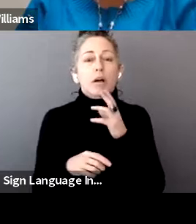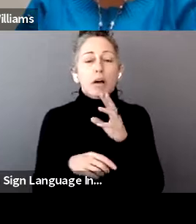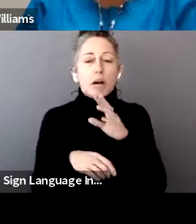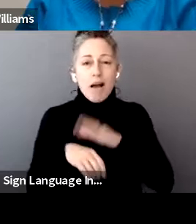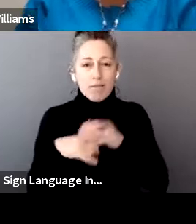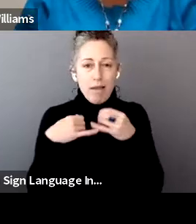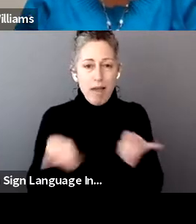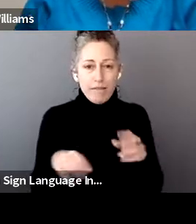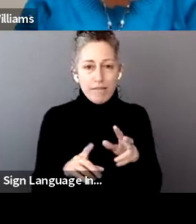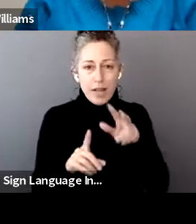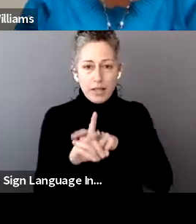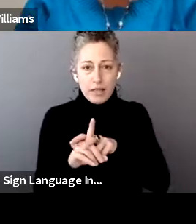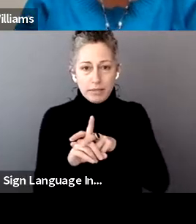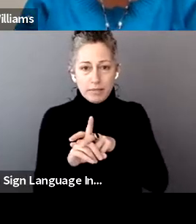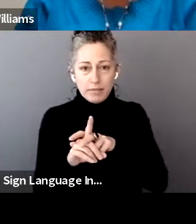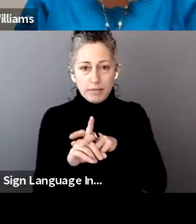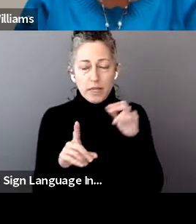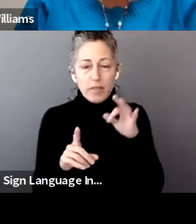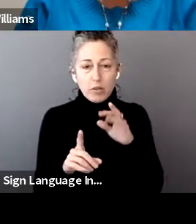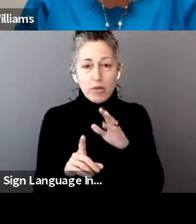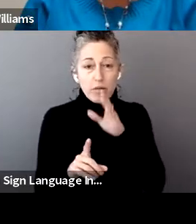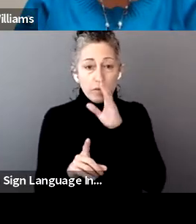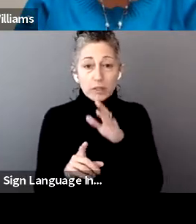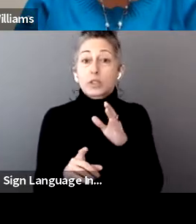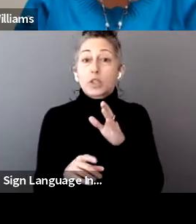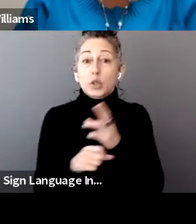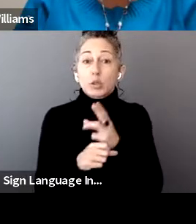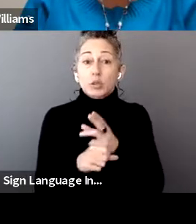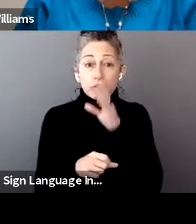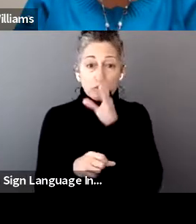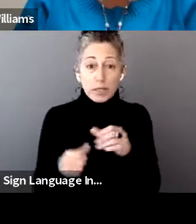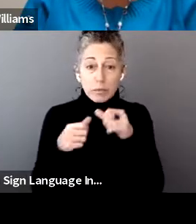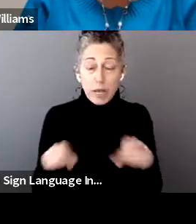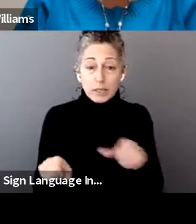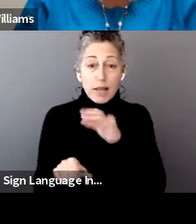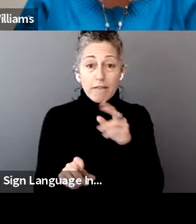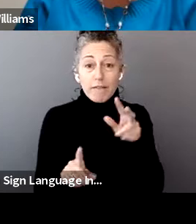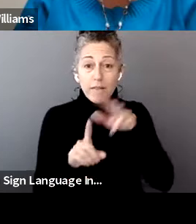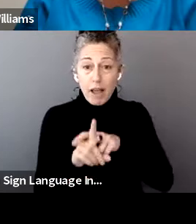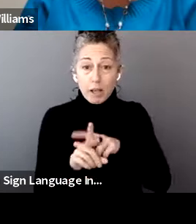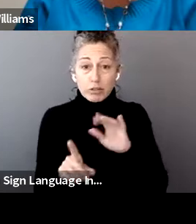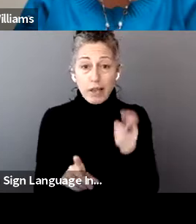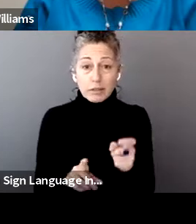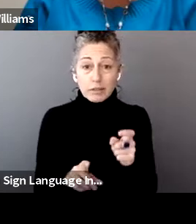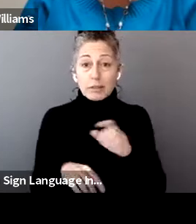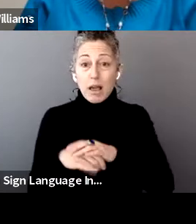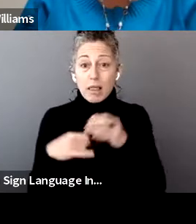mentioned. Filing electronically and choosing direct deposit for your refund, again, is the fastest, safest way.